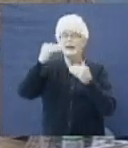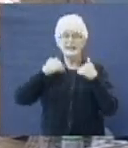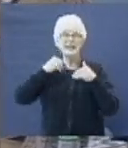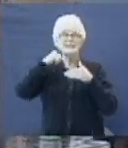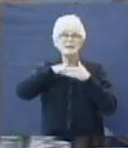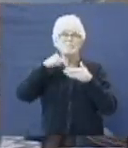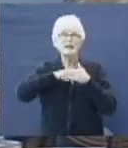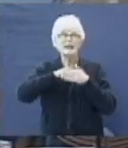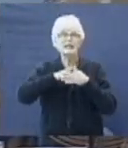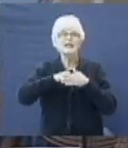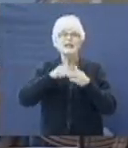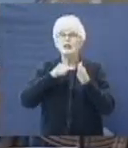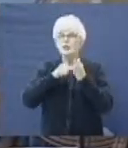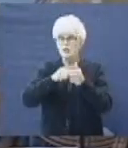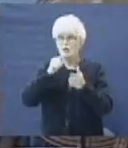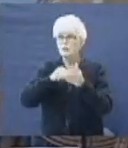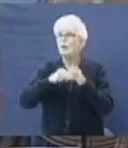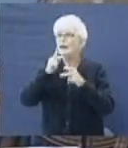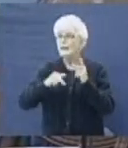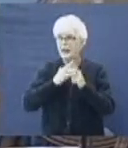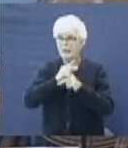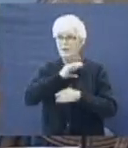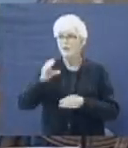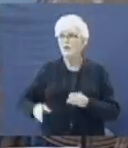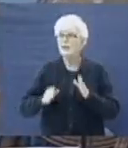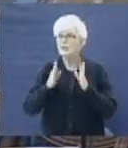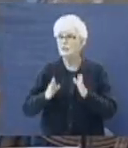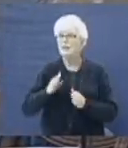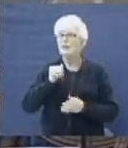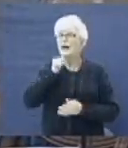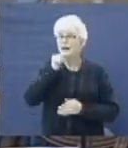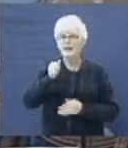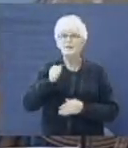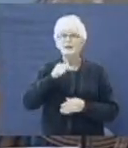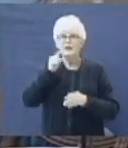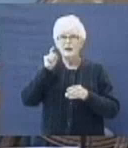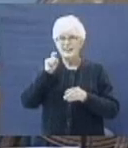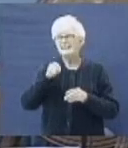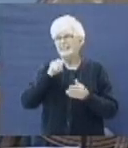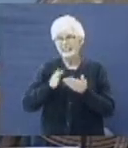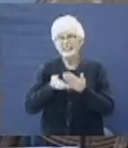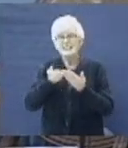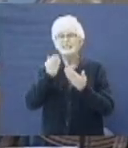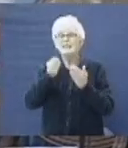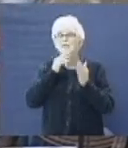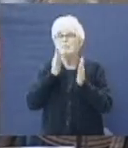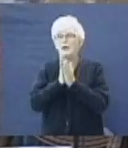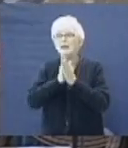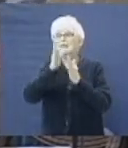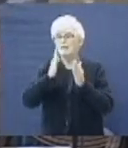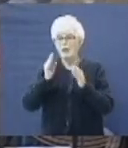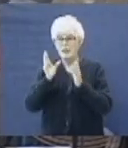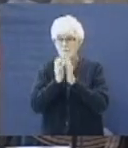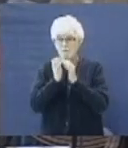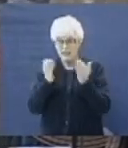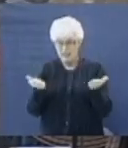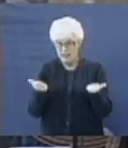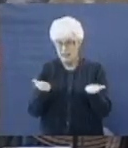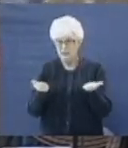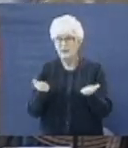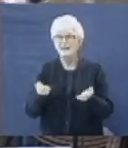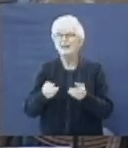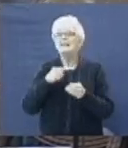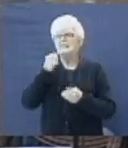what kind of Christian I am. Oh, it ought to be easy to praise God in a meeting like this. It ought to be easy to say I love